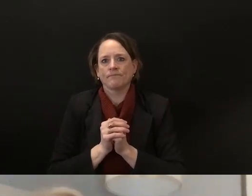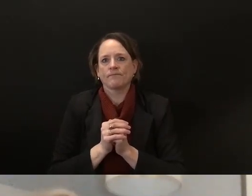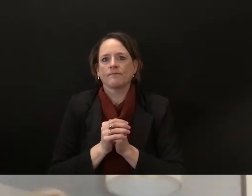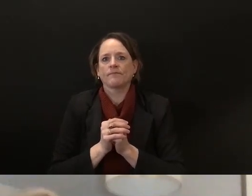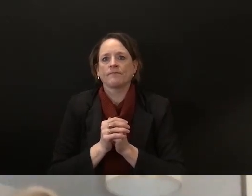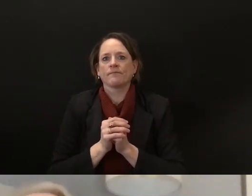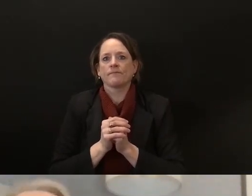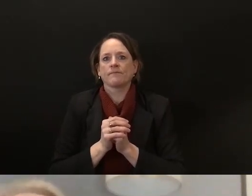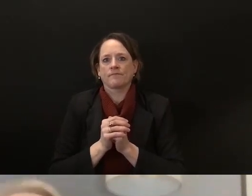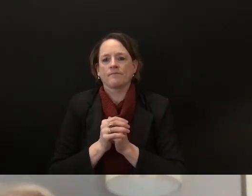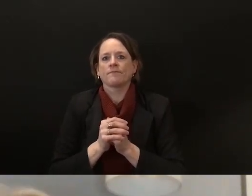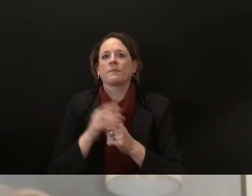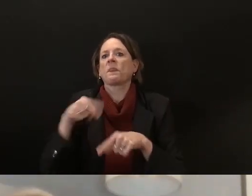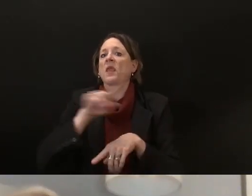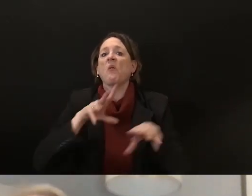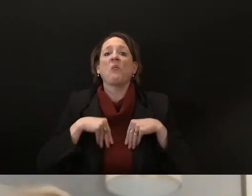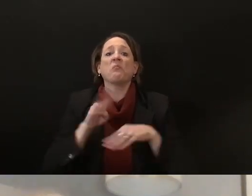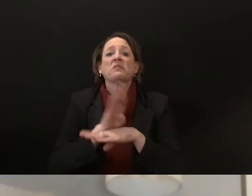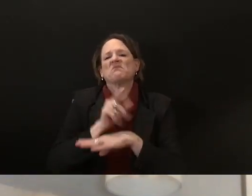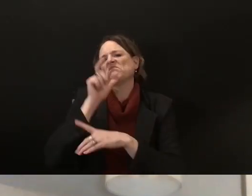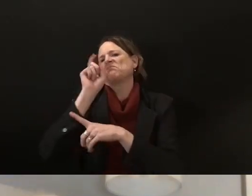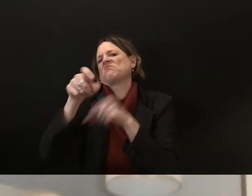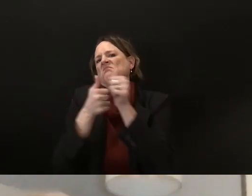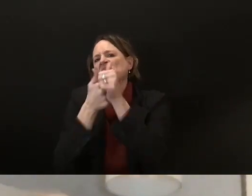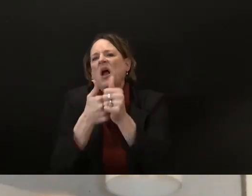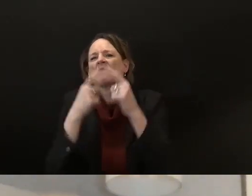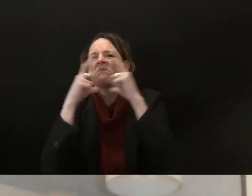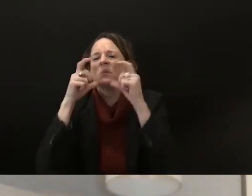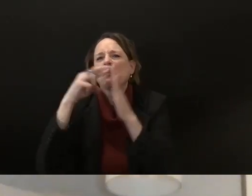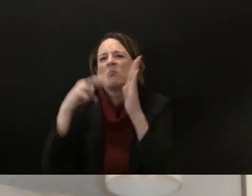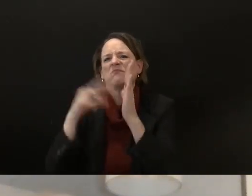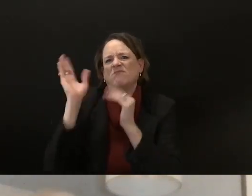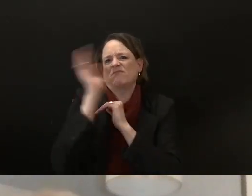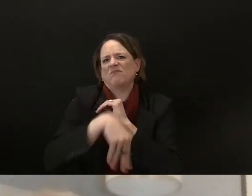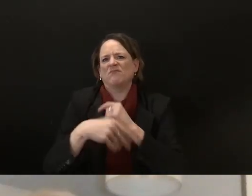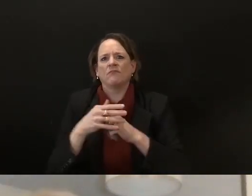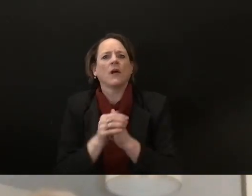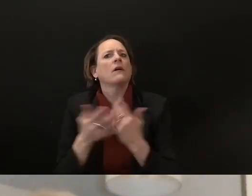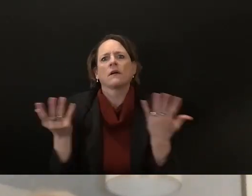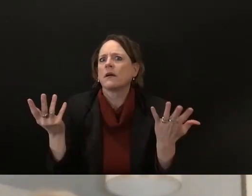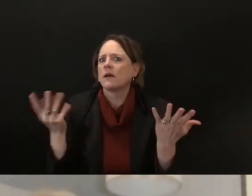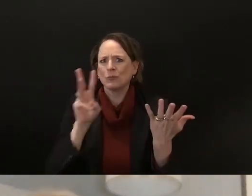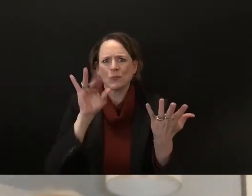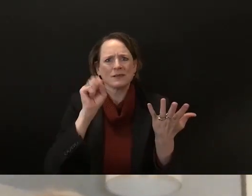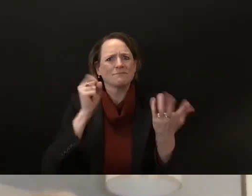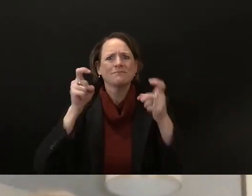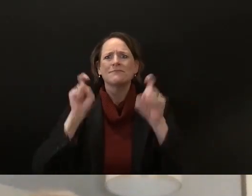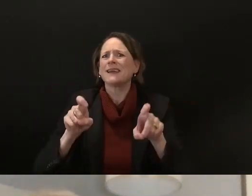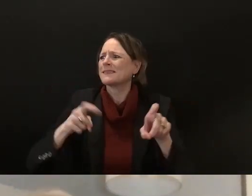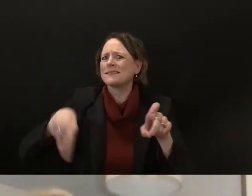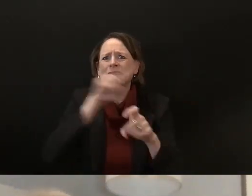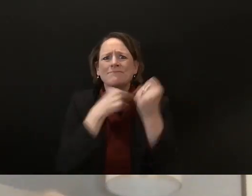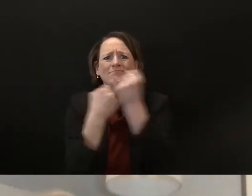needs is a covid relief bill that is going to help support our small businesses businesses and uh and support our working